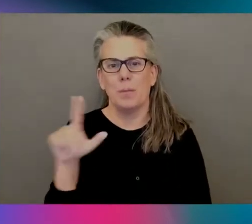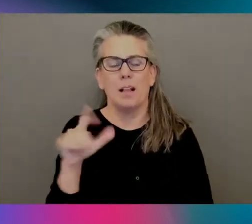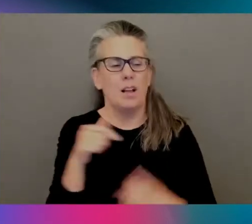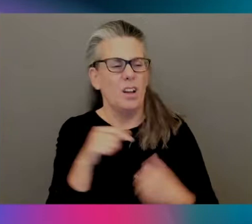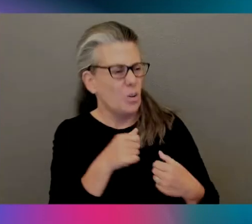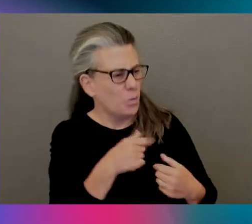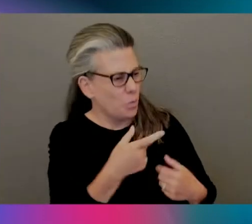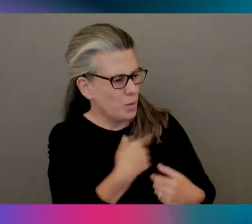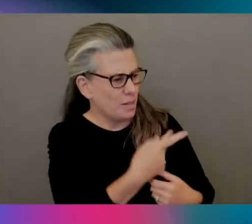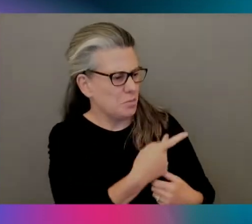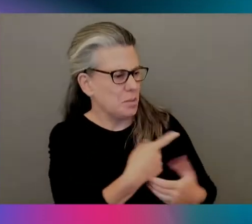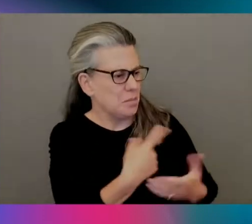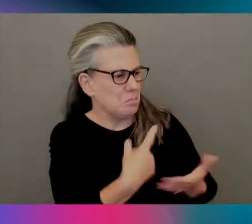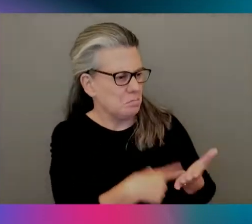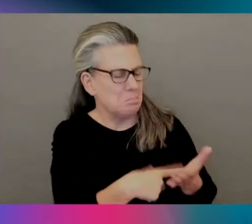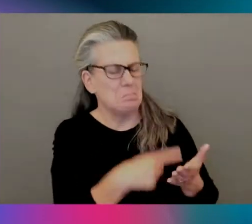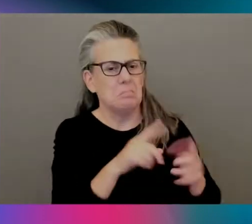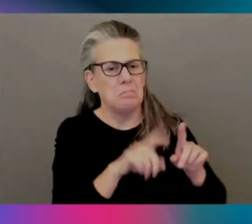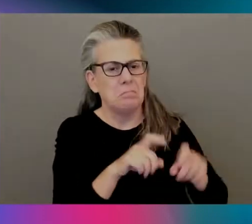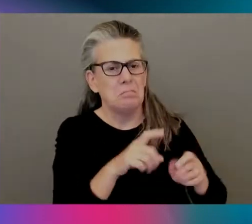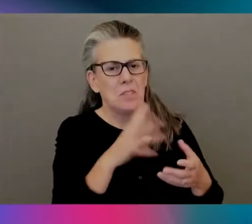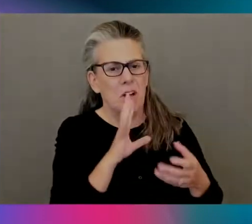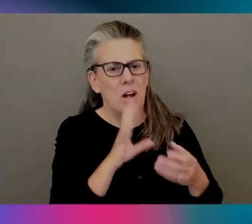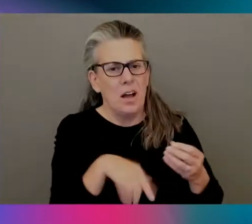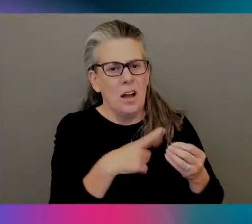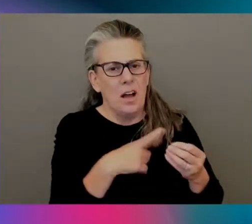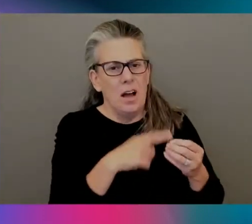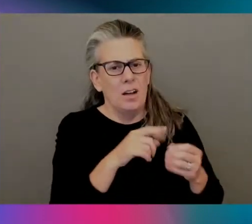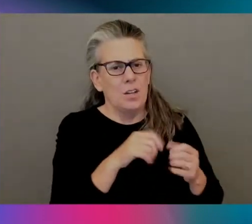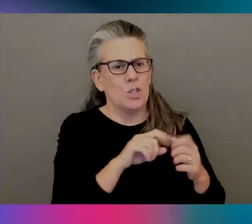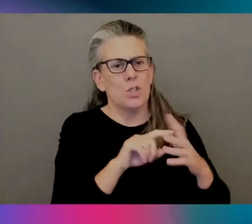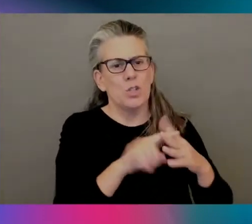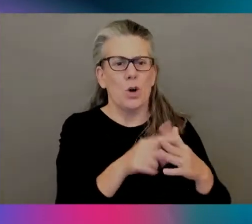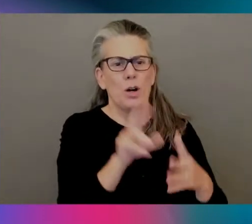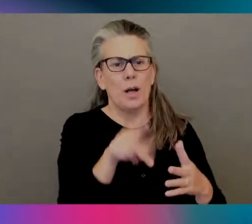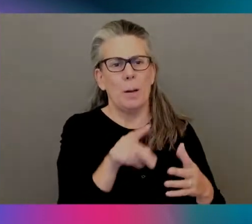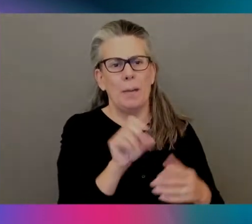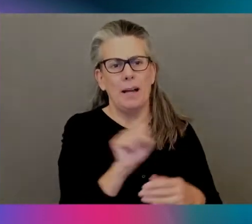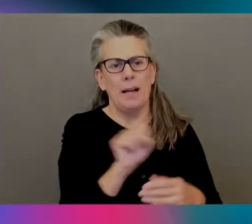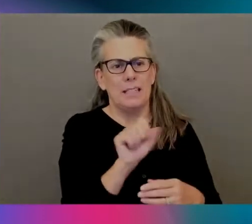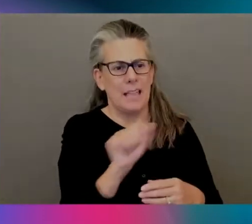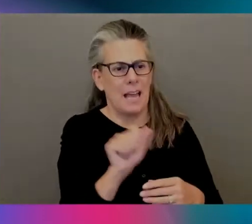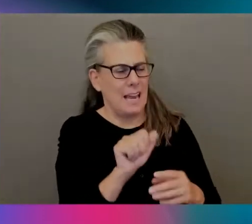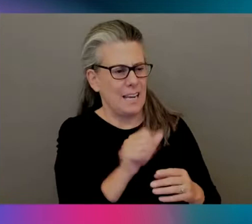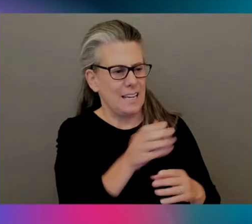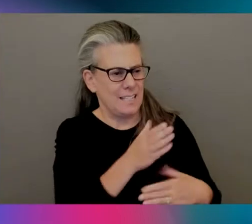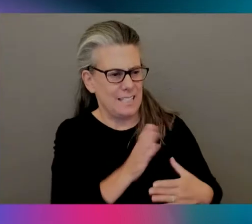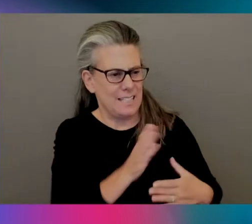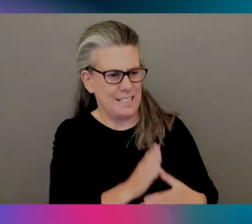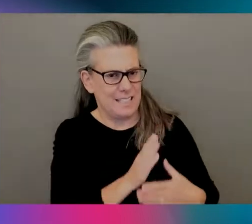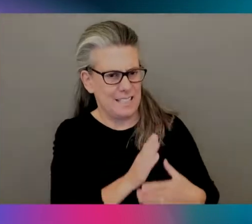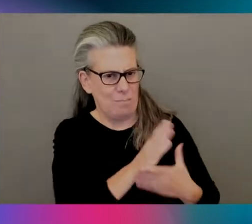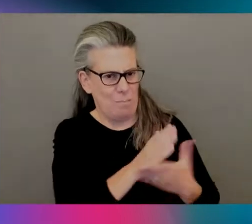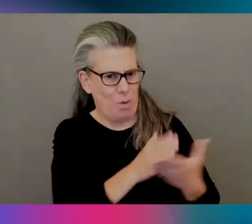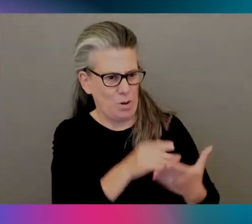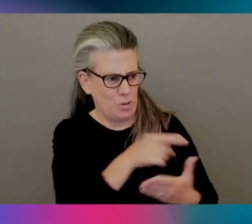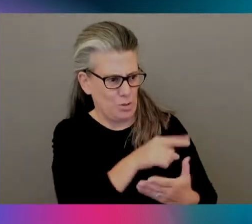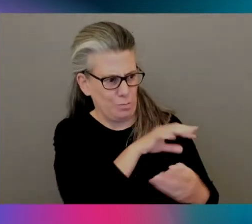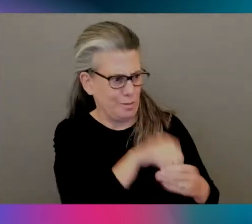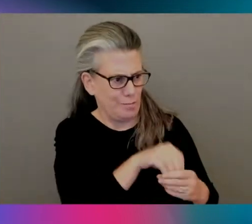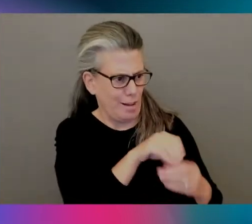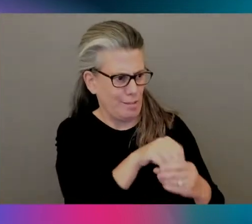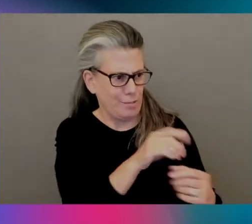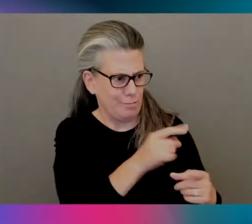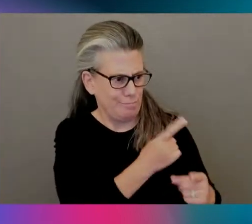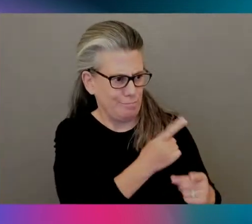maybe you had an influence on that, Jillian, coming from the startup SA side. Oh, of course. I mean, like, there's just so many amazing things